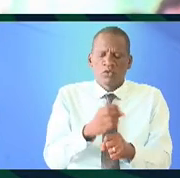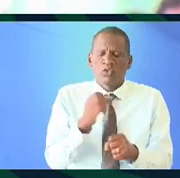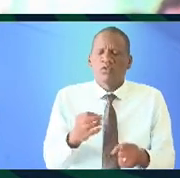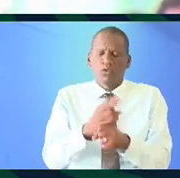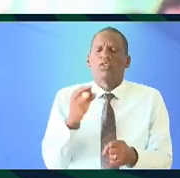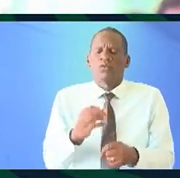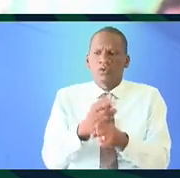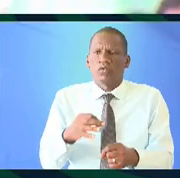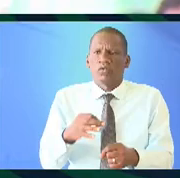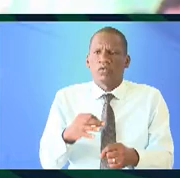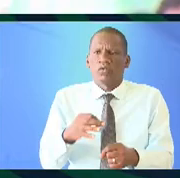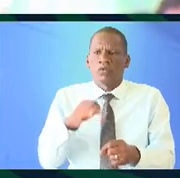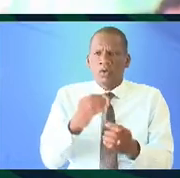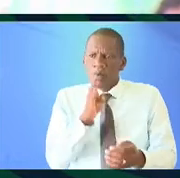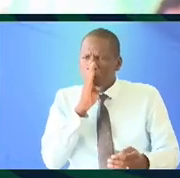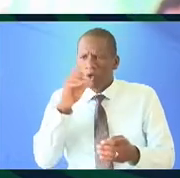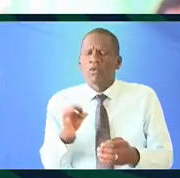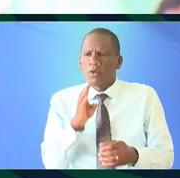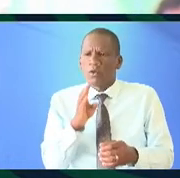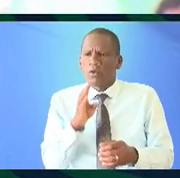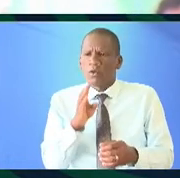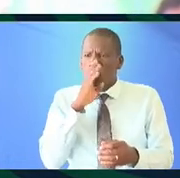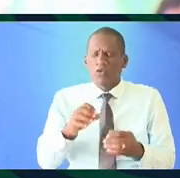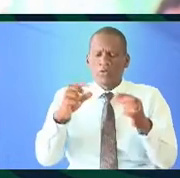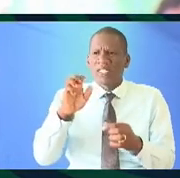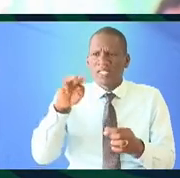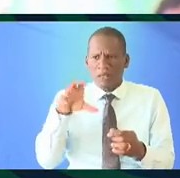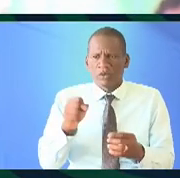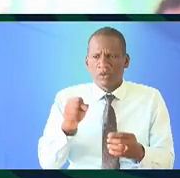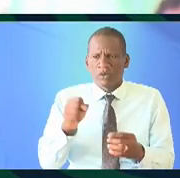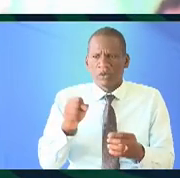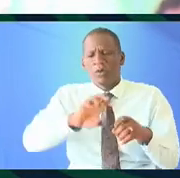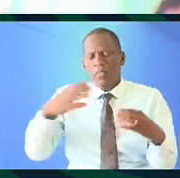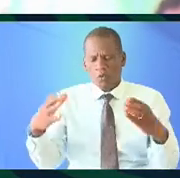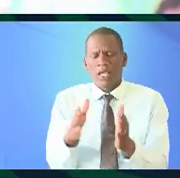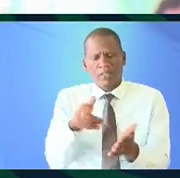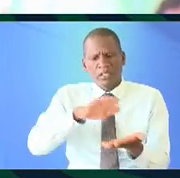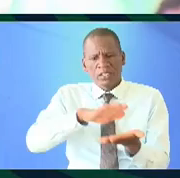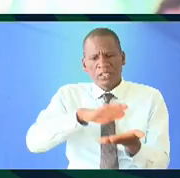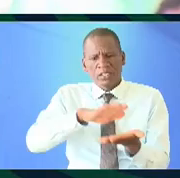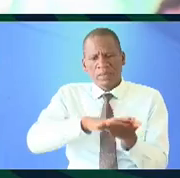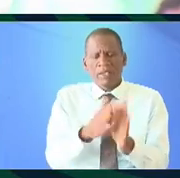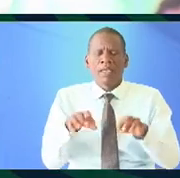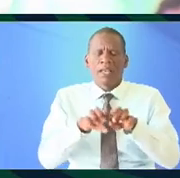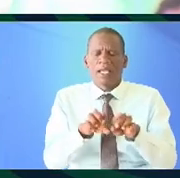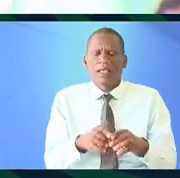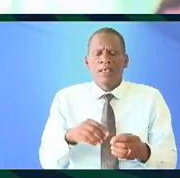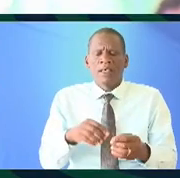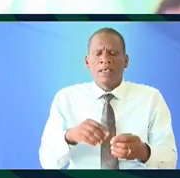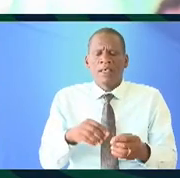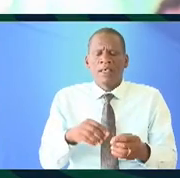of borrowing of terms from other communities and it's becoming sort of like the